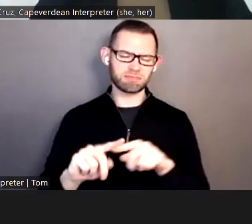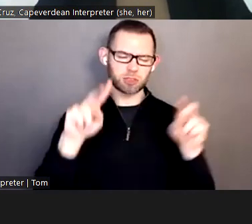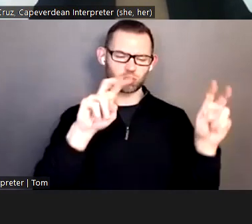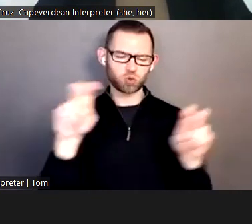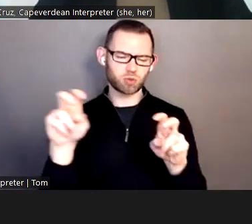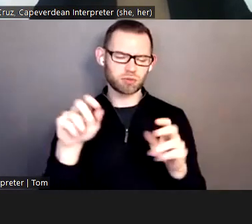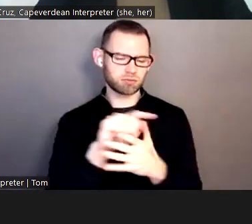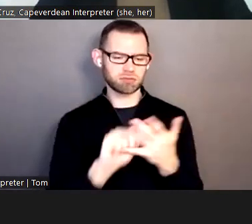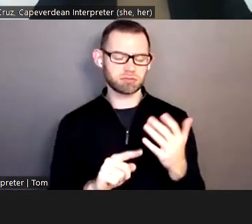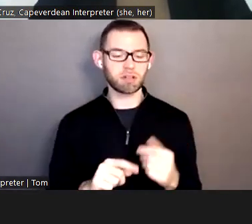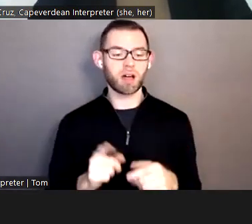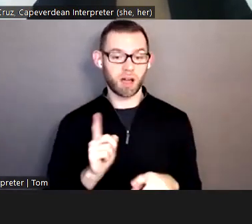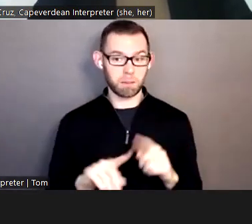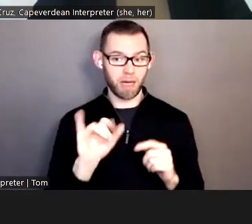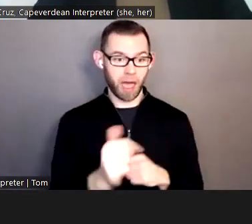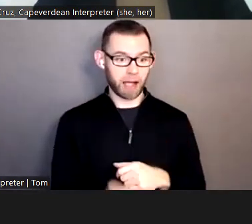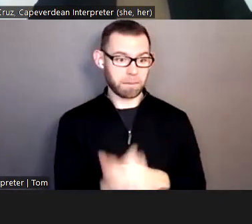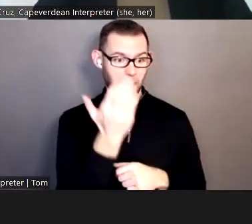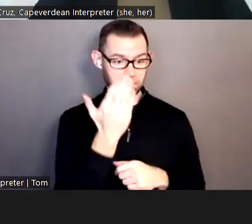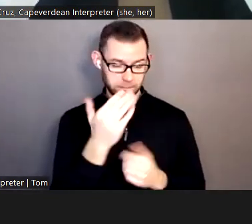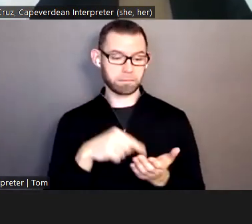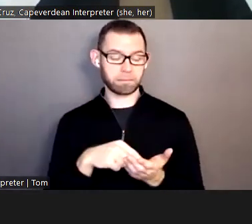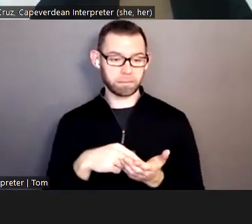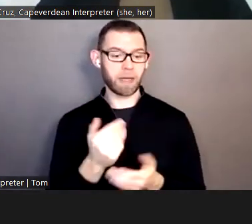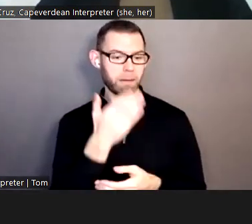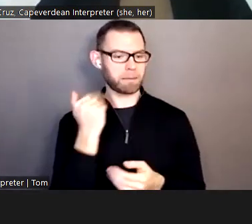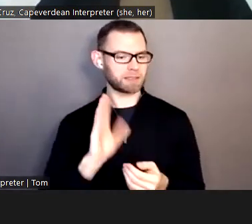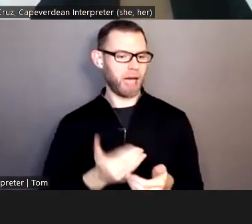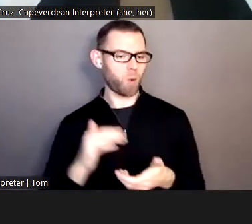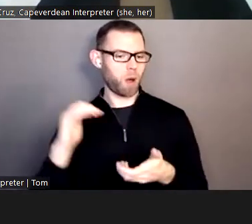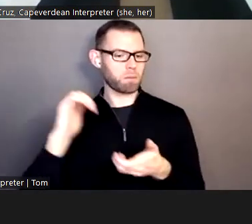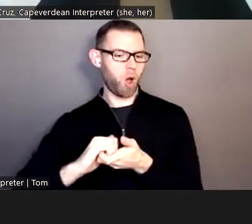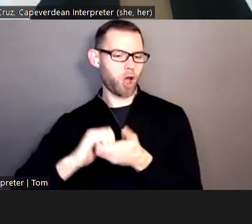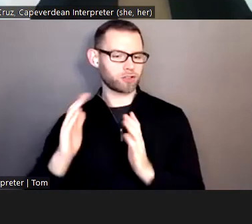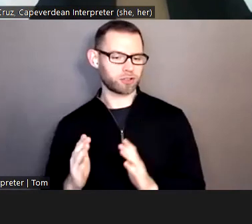And this was brought to my attention through some of our partner organizations.